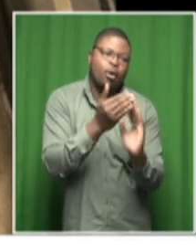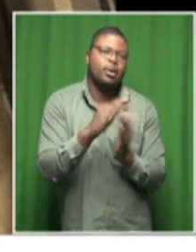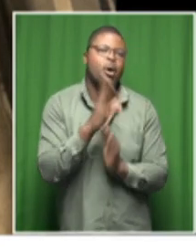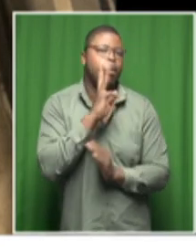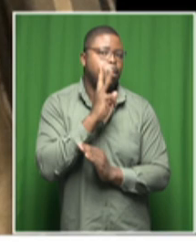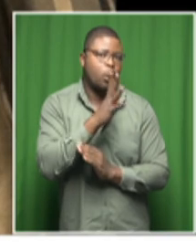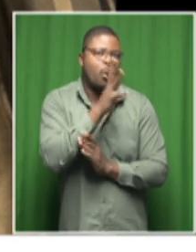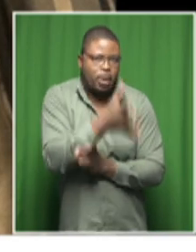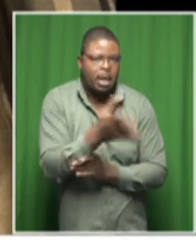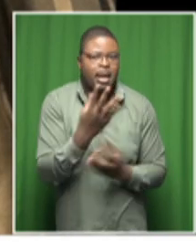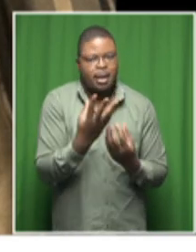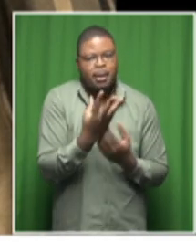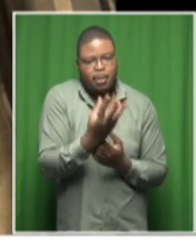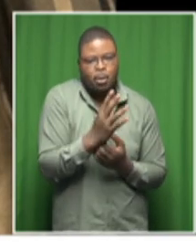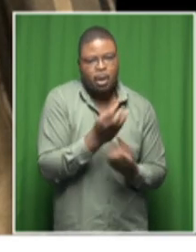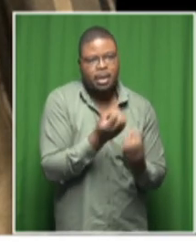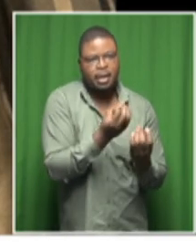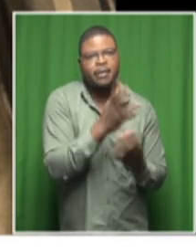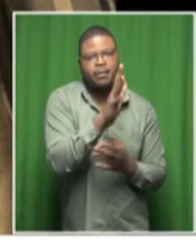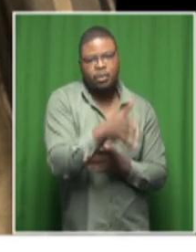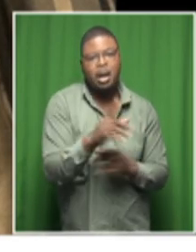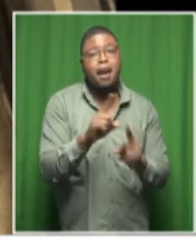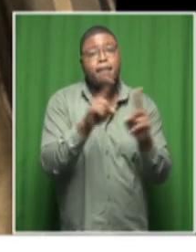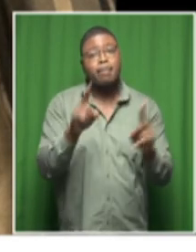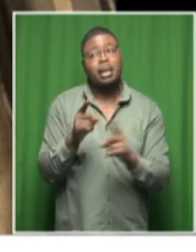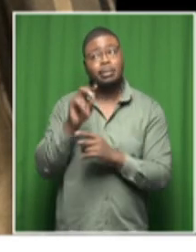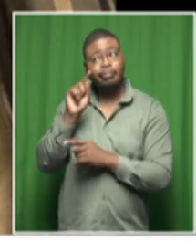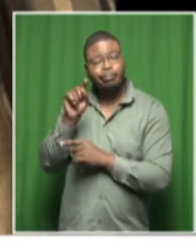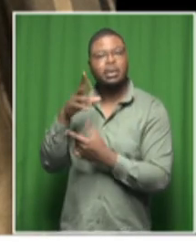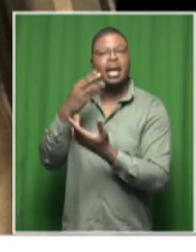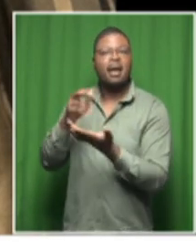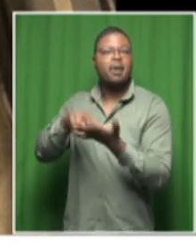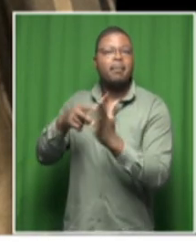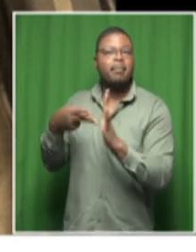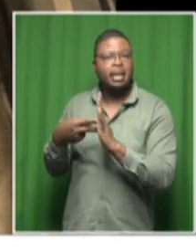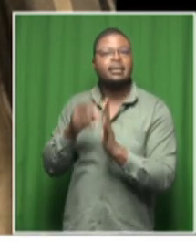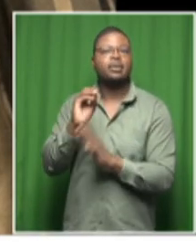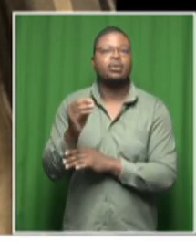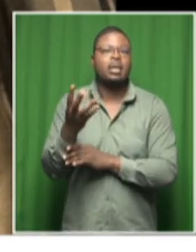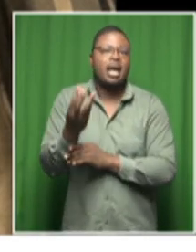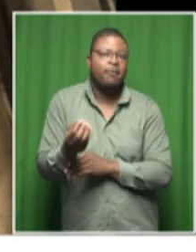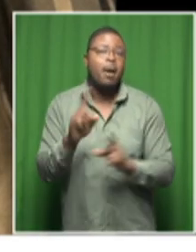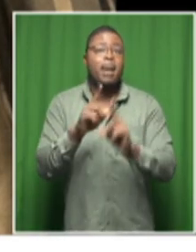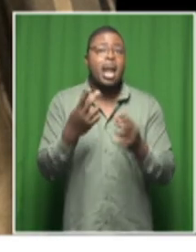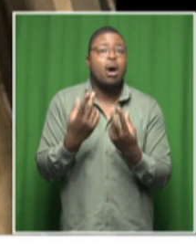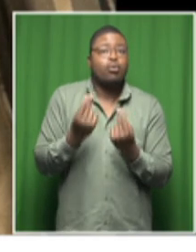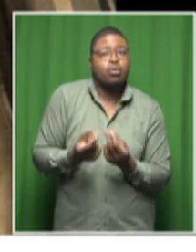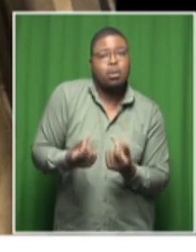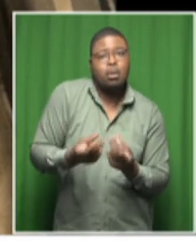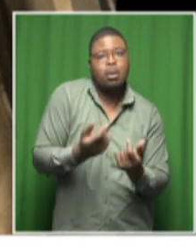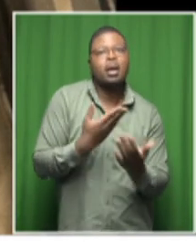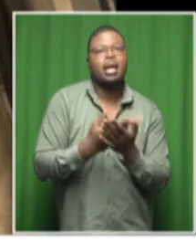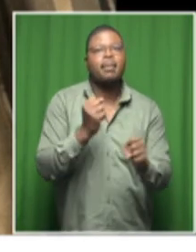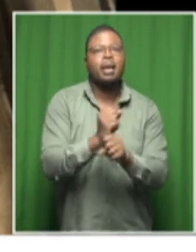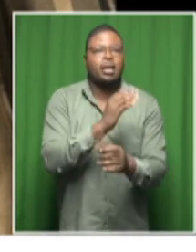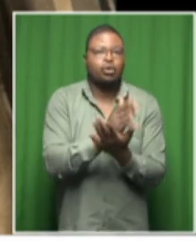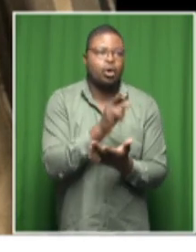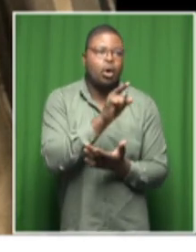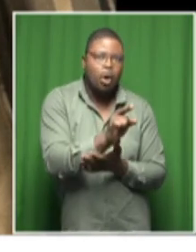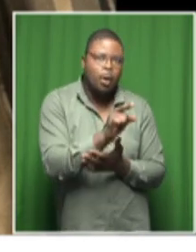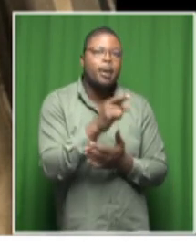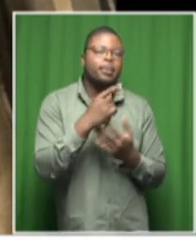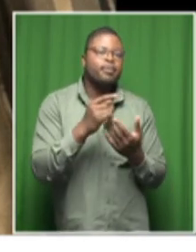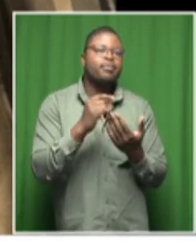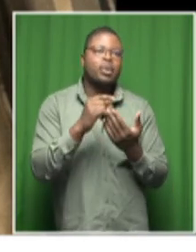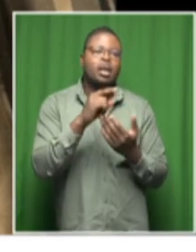with water so there are plans and the blue water is actually moved with speed to make sure that we we we avoid